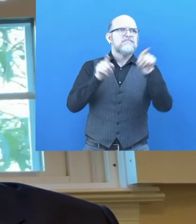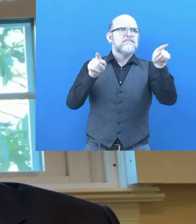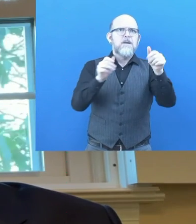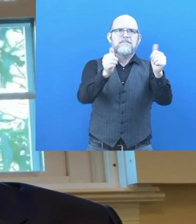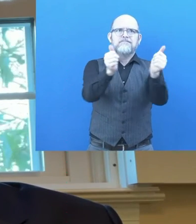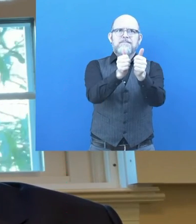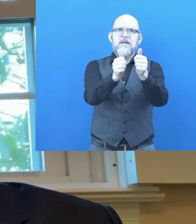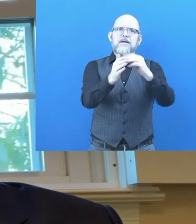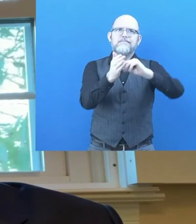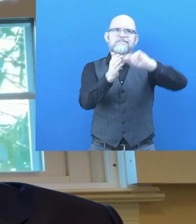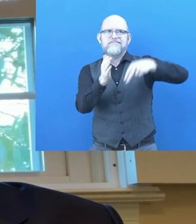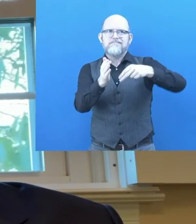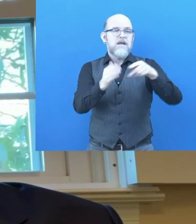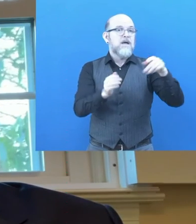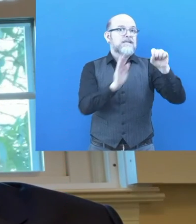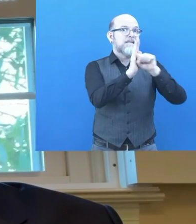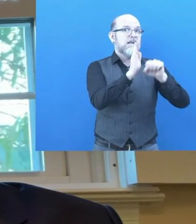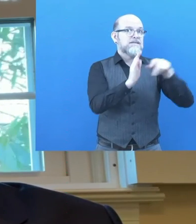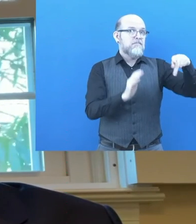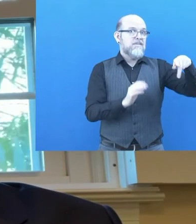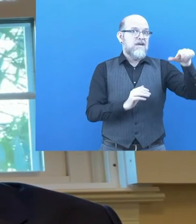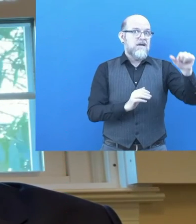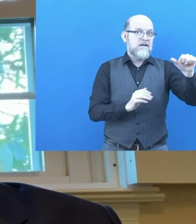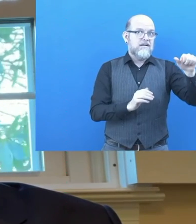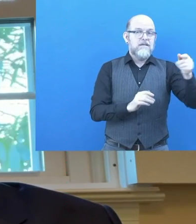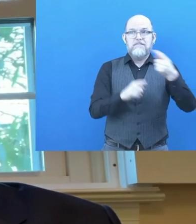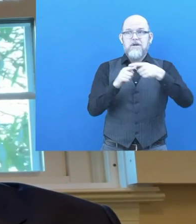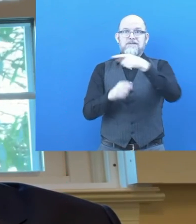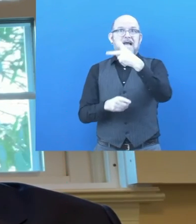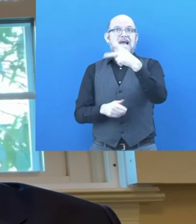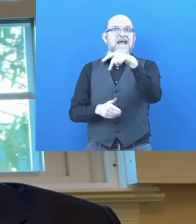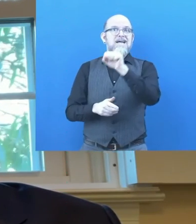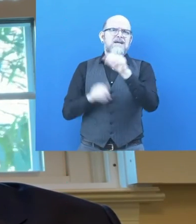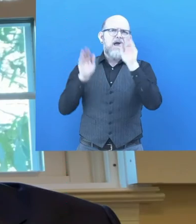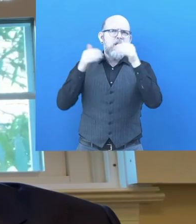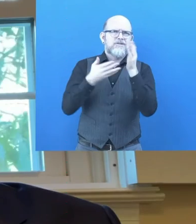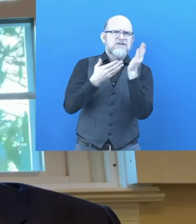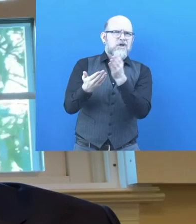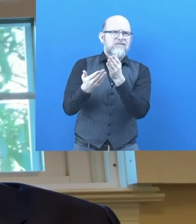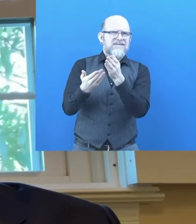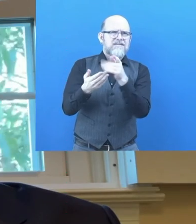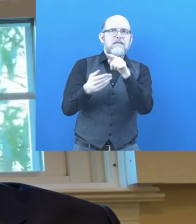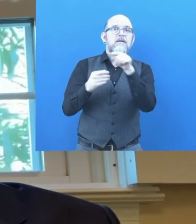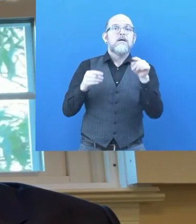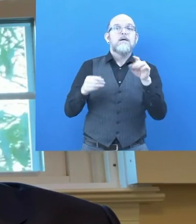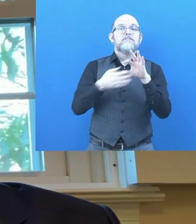Autism Services, a community nonprofit provider. This eliminates the middleman and allows more dollars to be